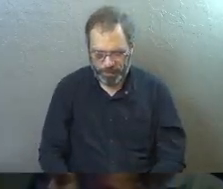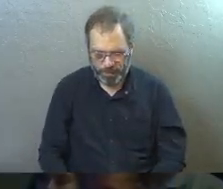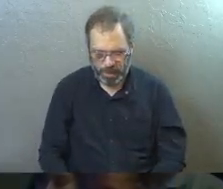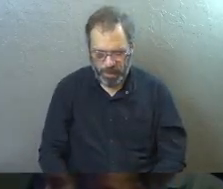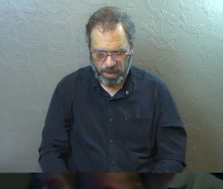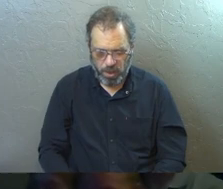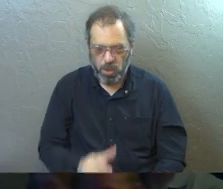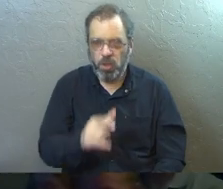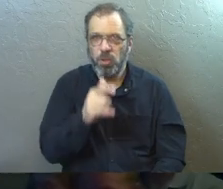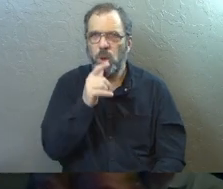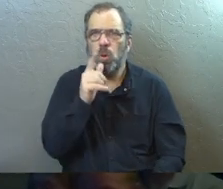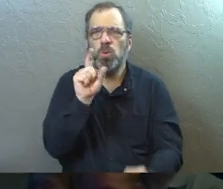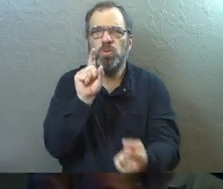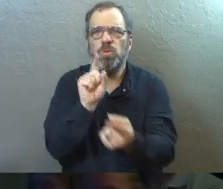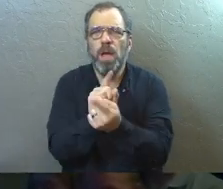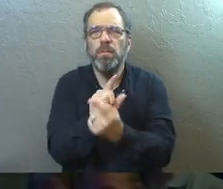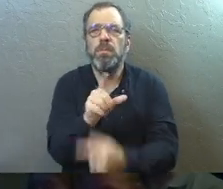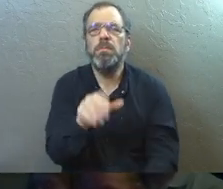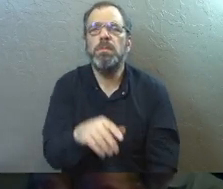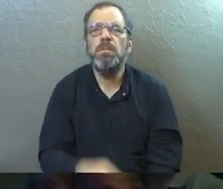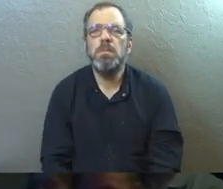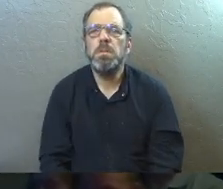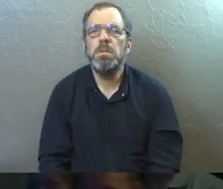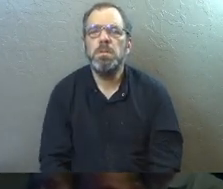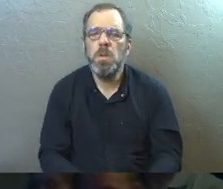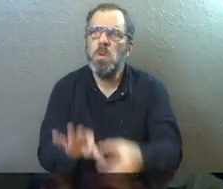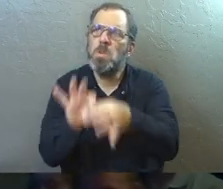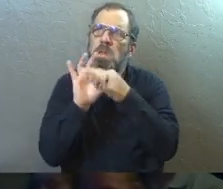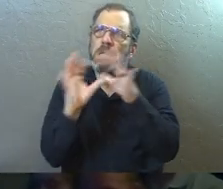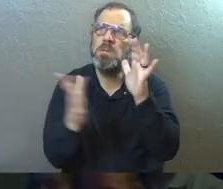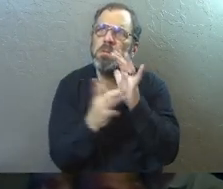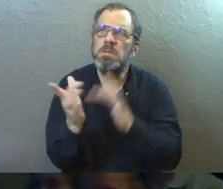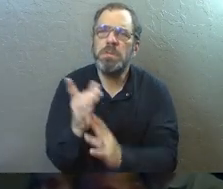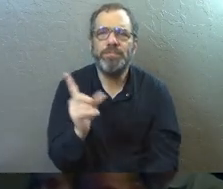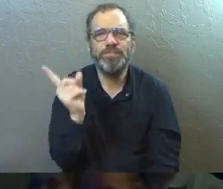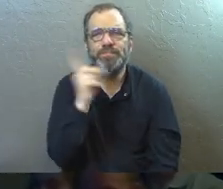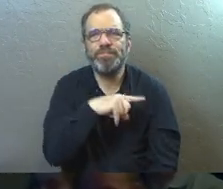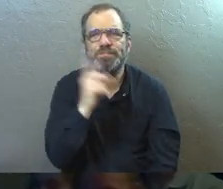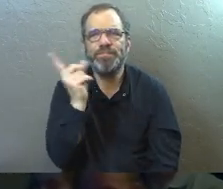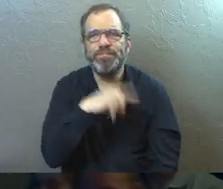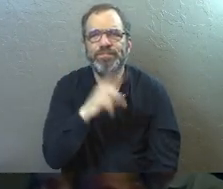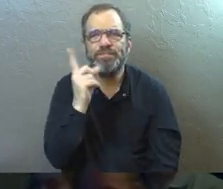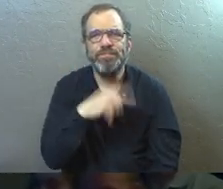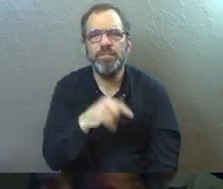So who's coming to you and saying that your relationship with Jesus isn't real?